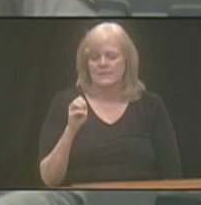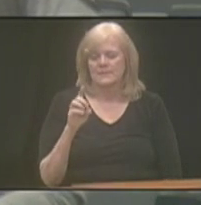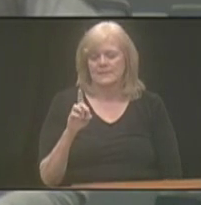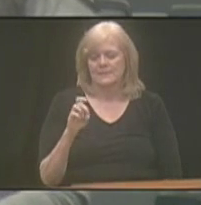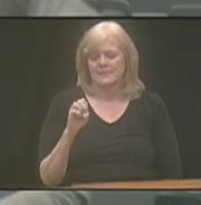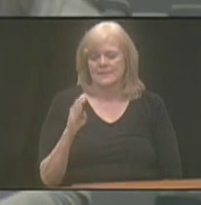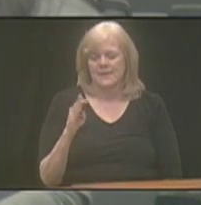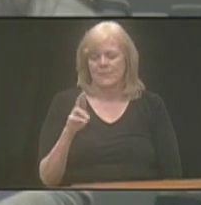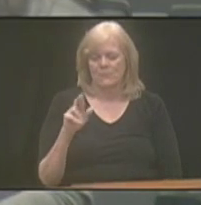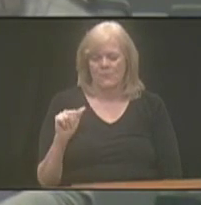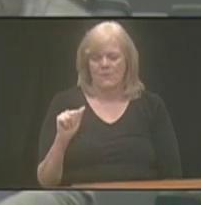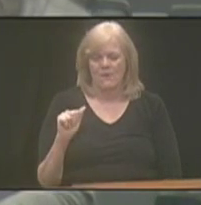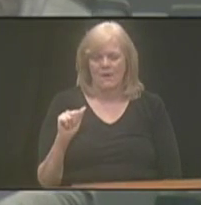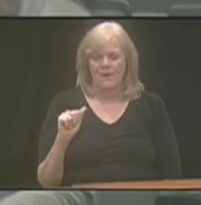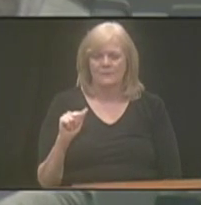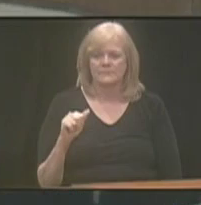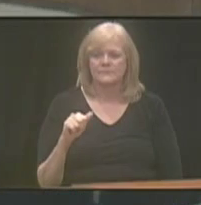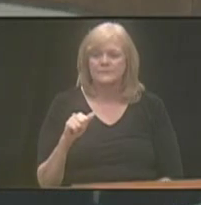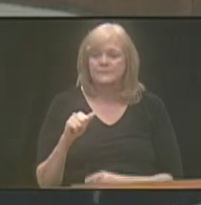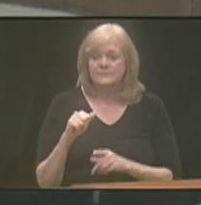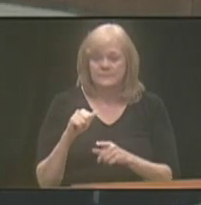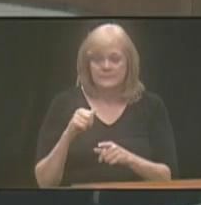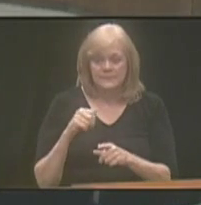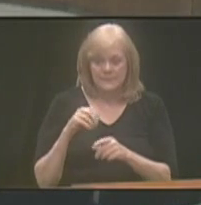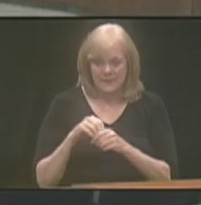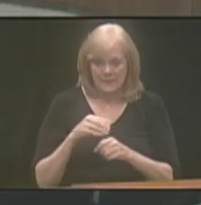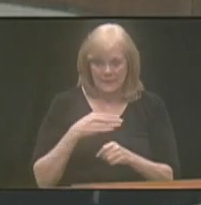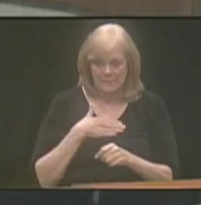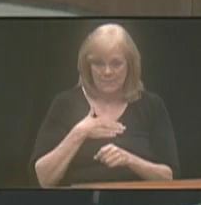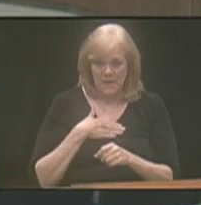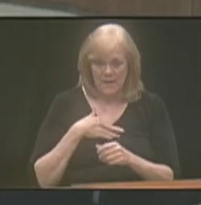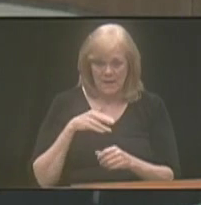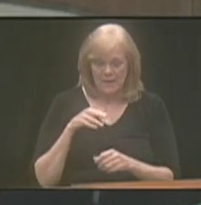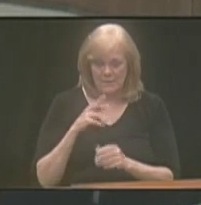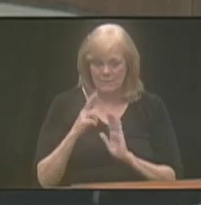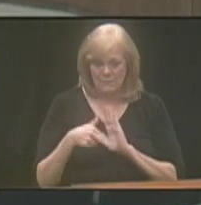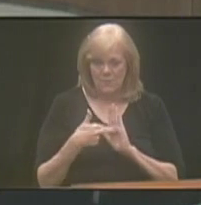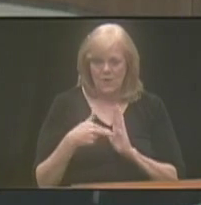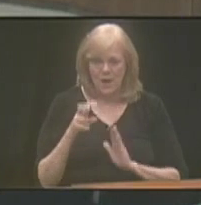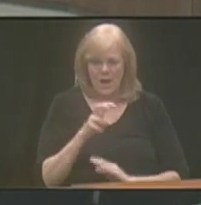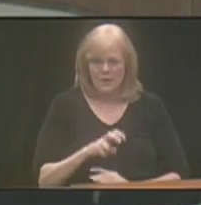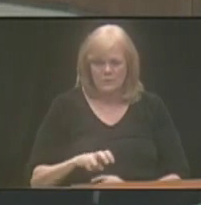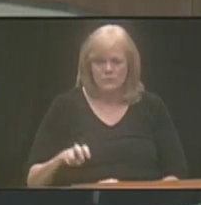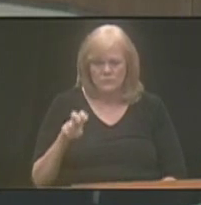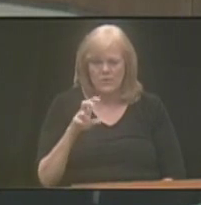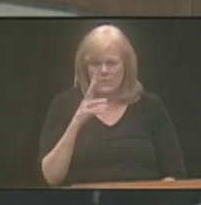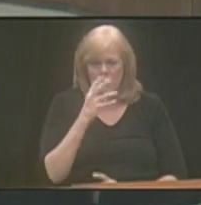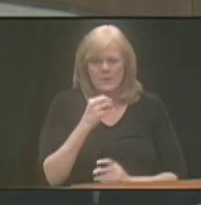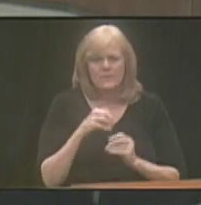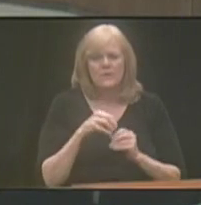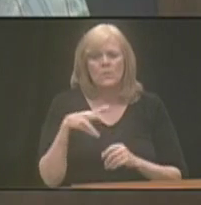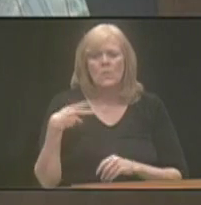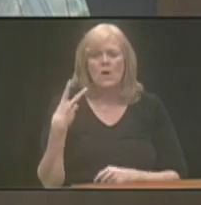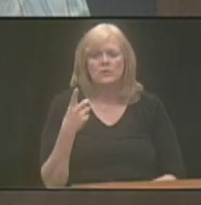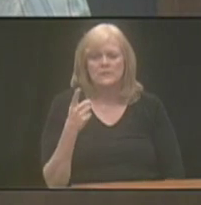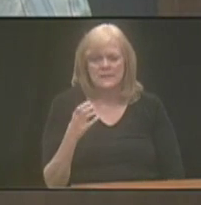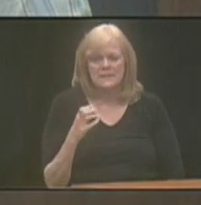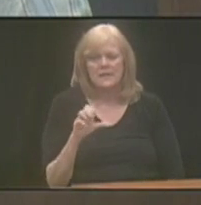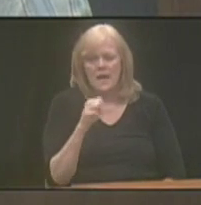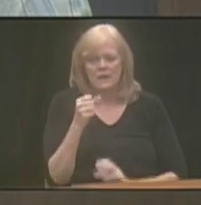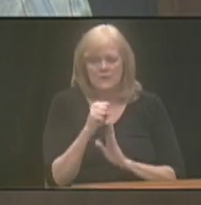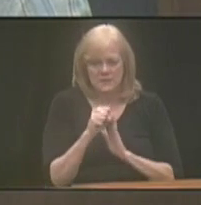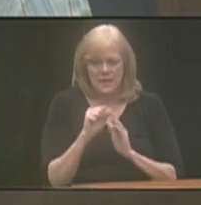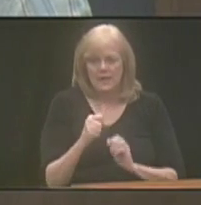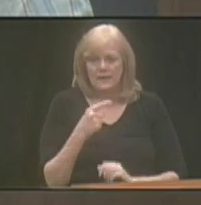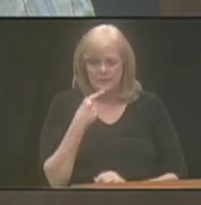point of contact for that. Yes, Mark. In my role, I travel quite a bit. I'm in Washington, D.C., and other states.